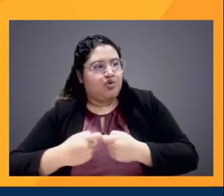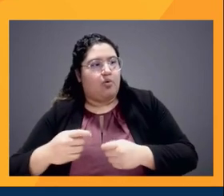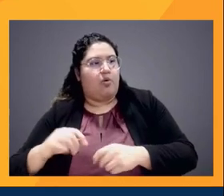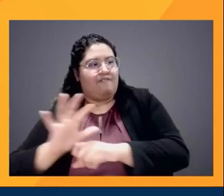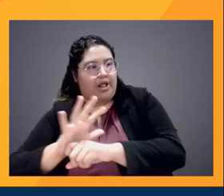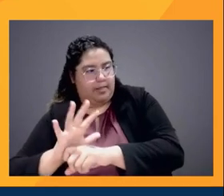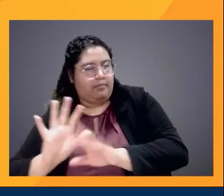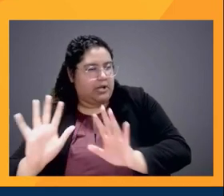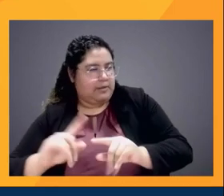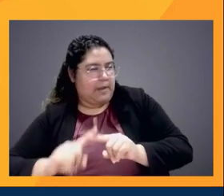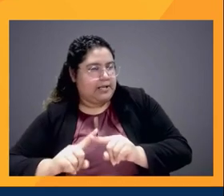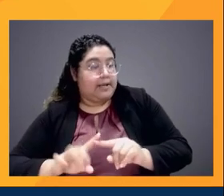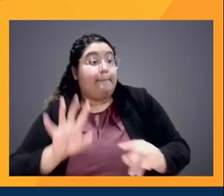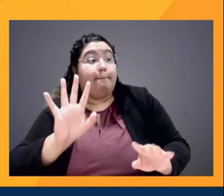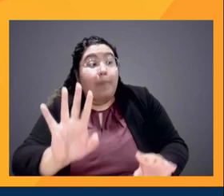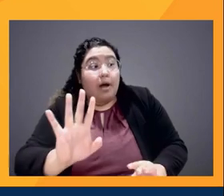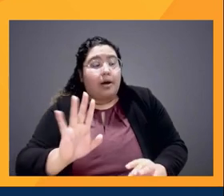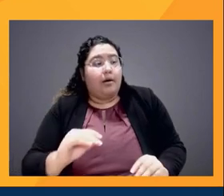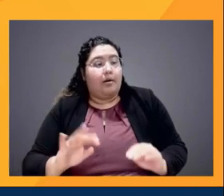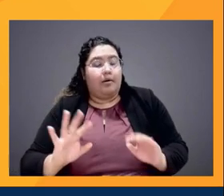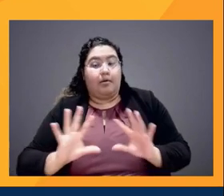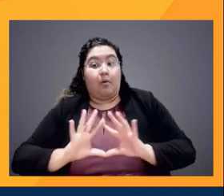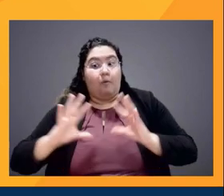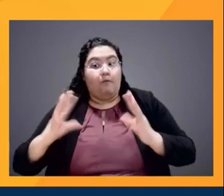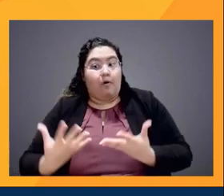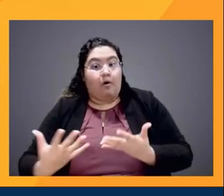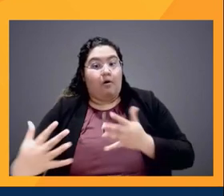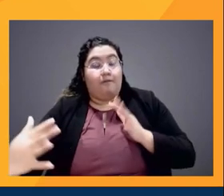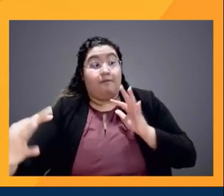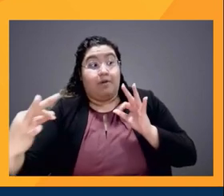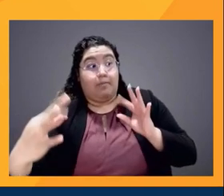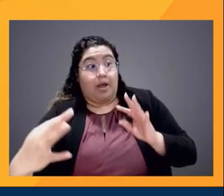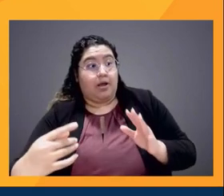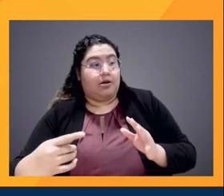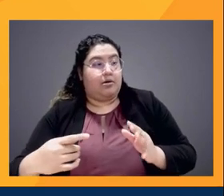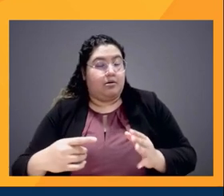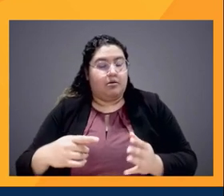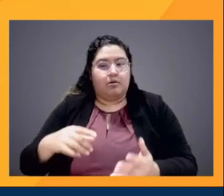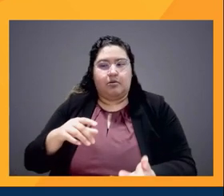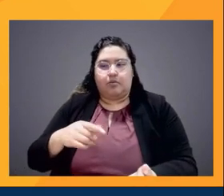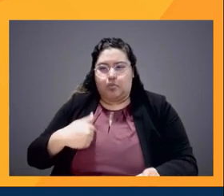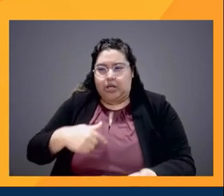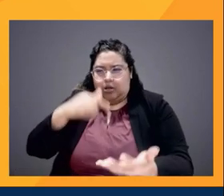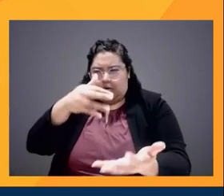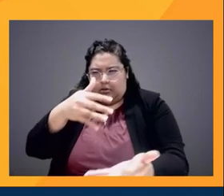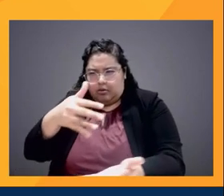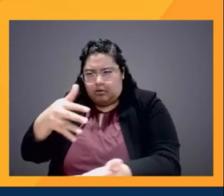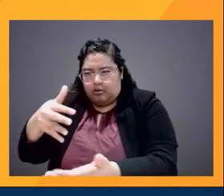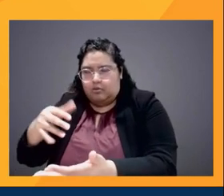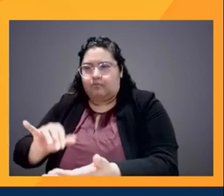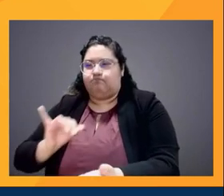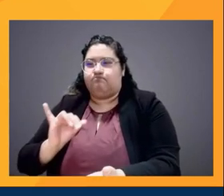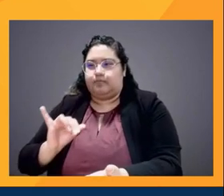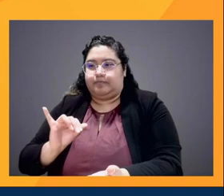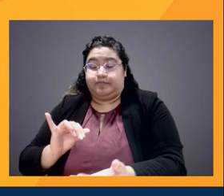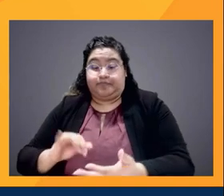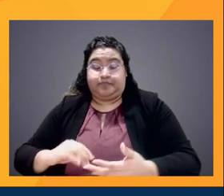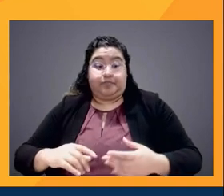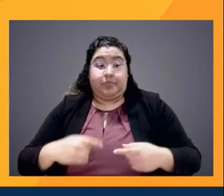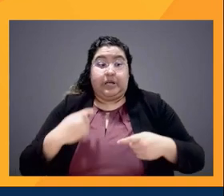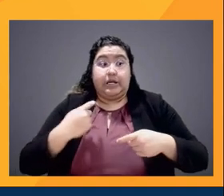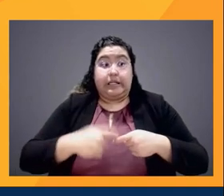what the overall kind of feedback that we've heard is that the Latino storytellers,